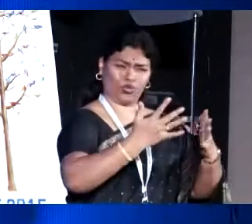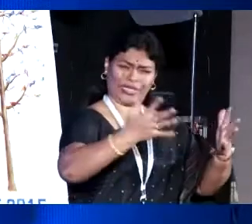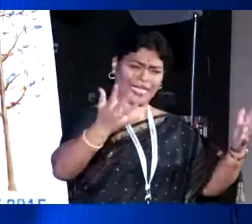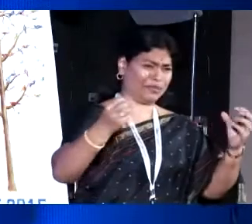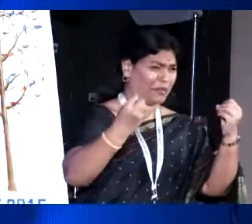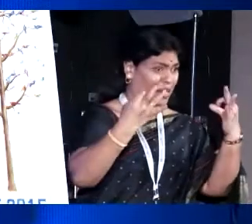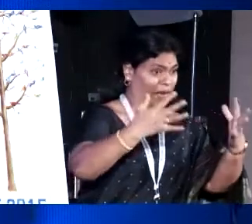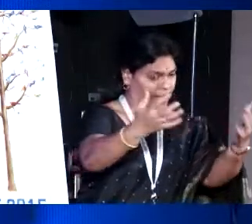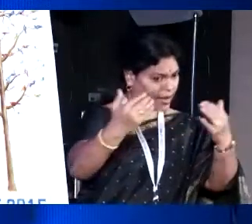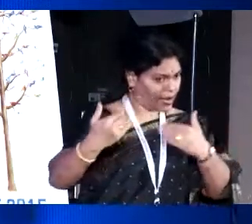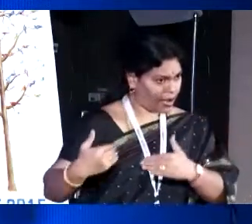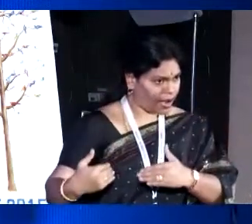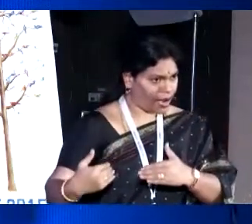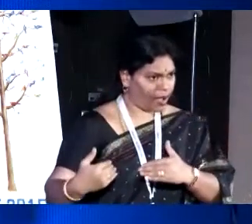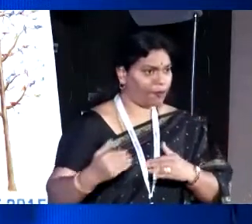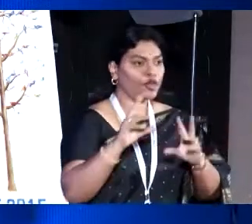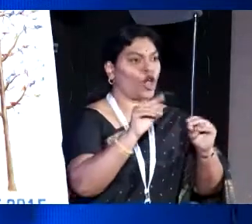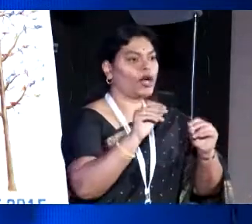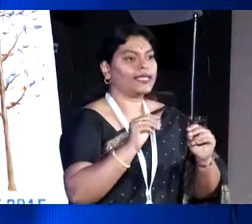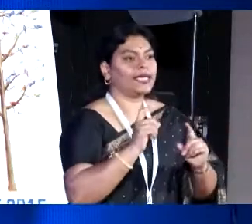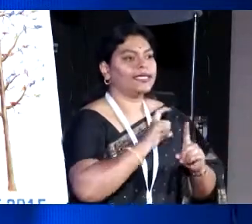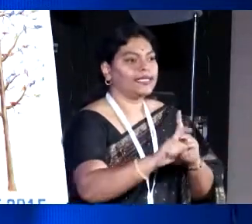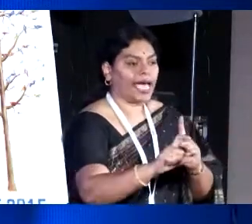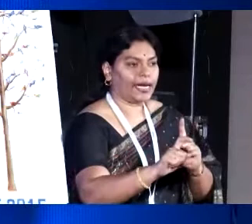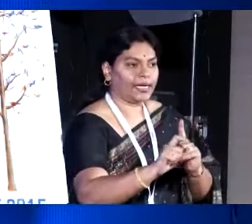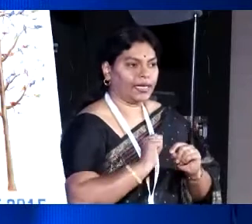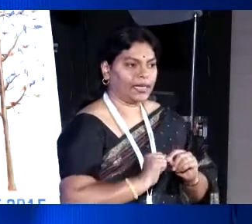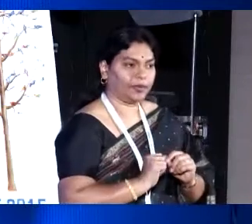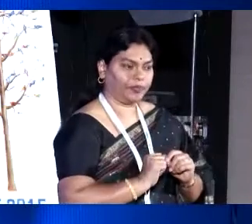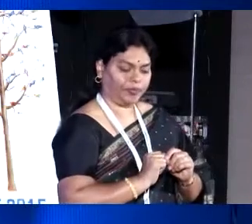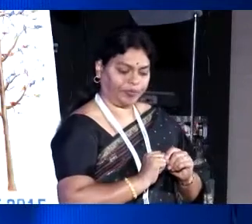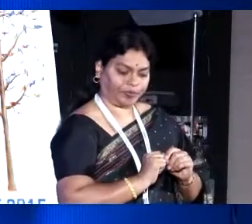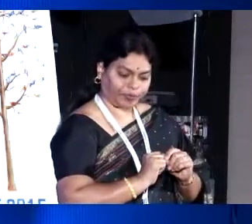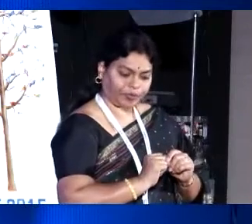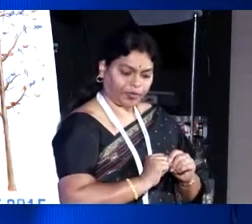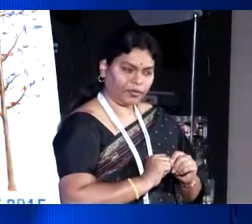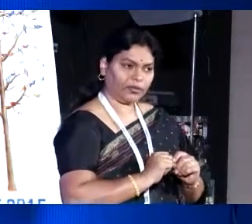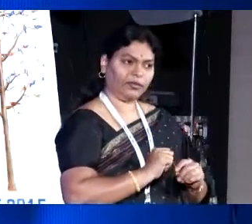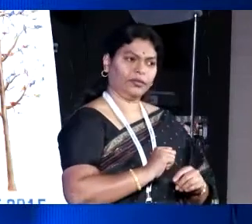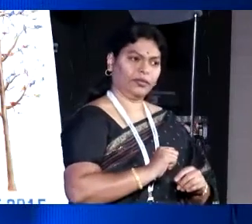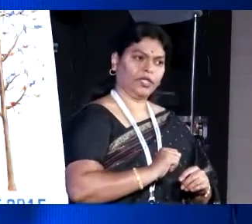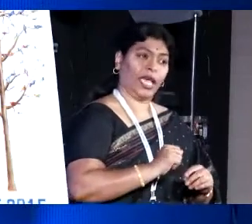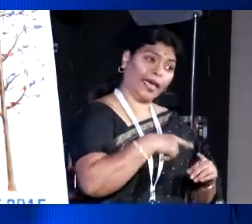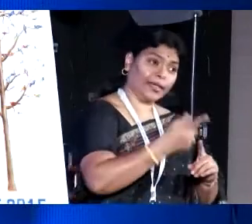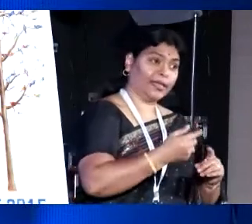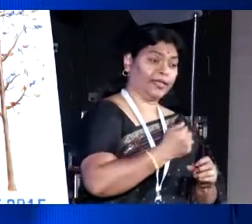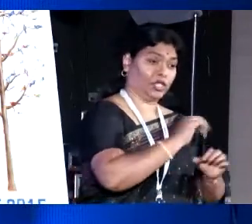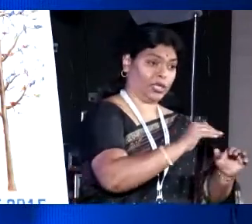goes to the kids, not as a charity. We work on the etiquette, behavior, various other issues and then the kids are rewarded.